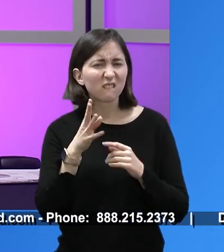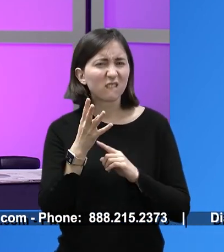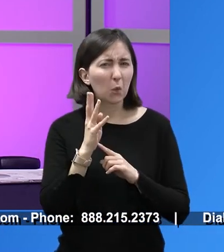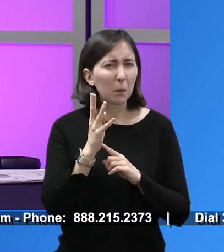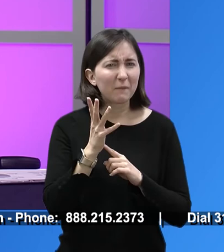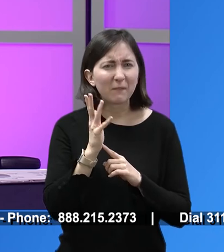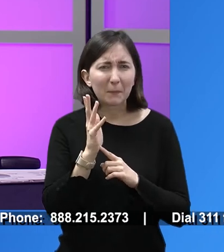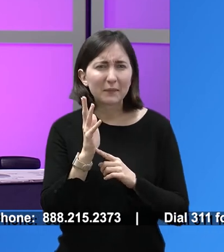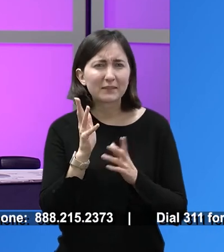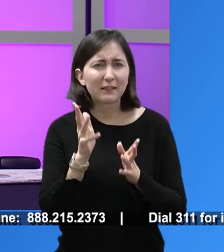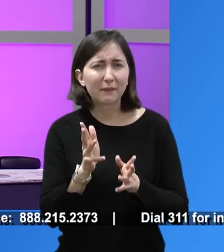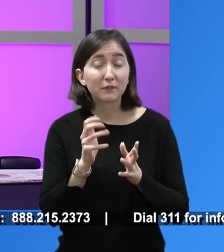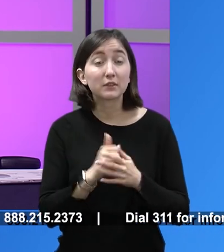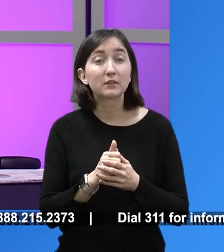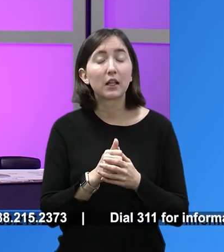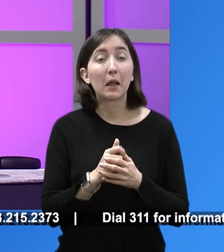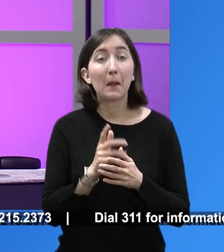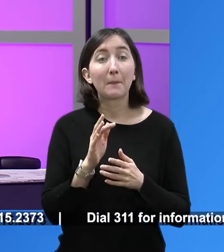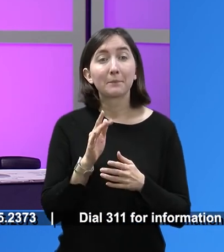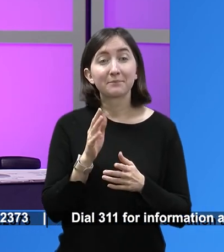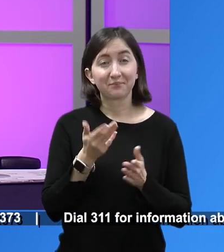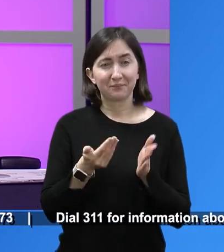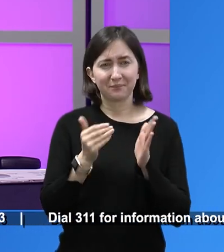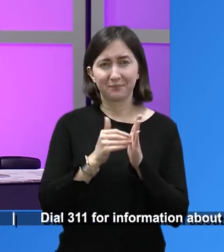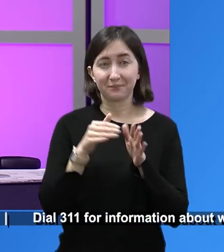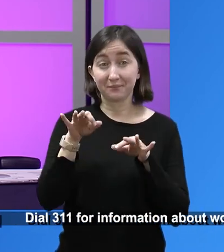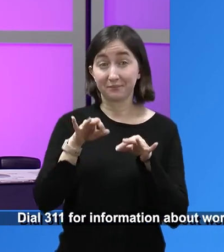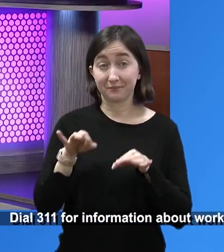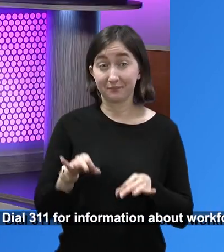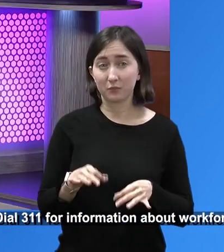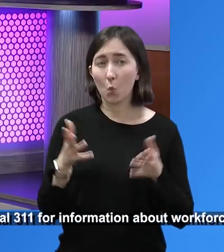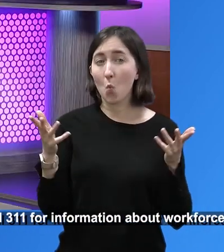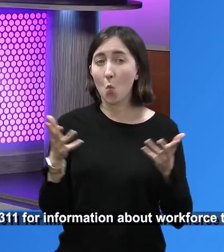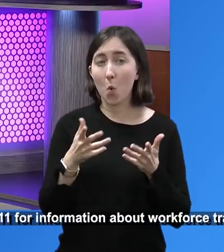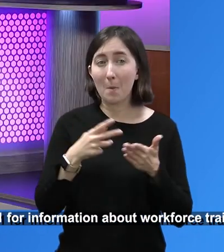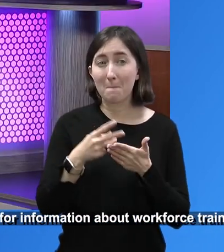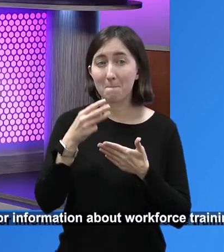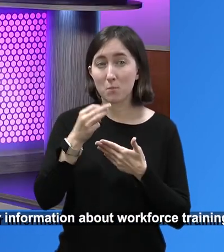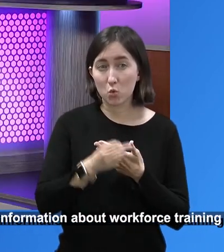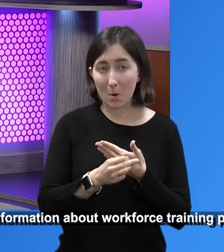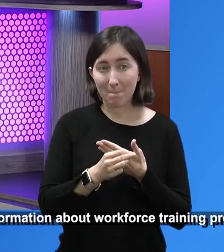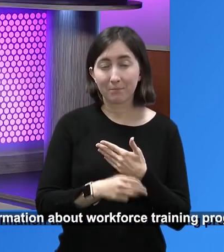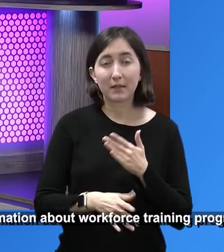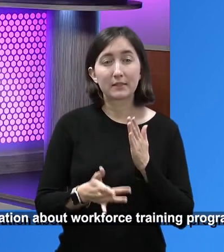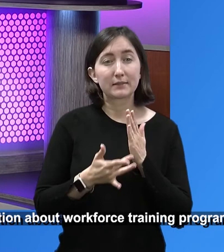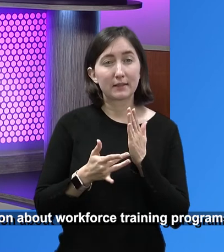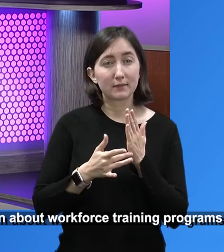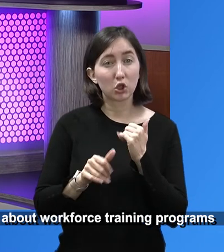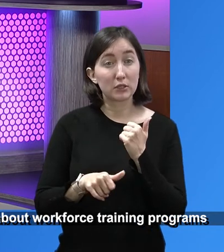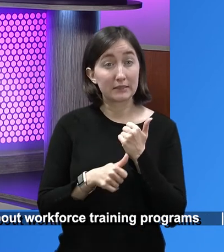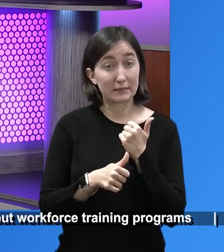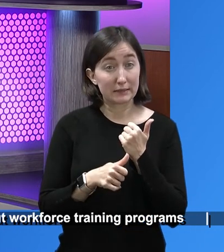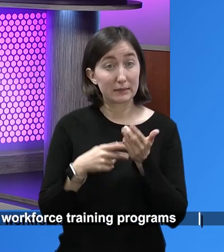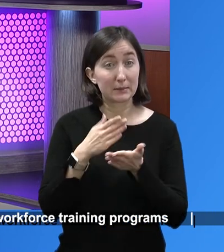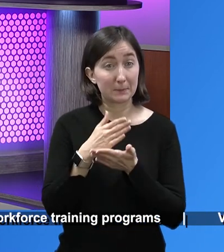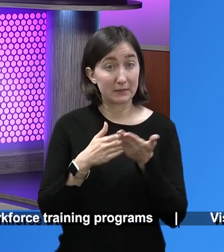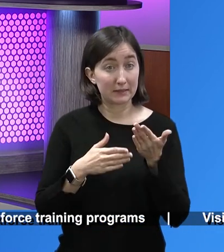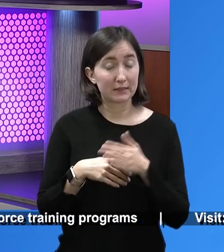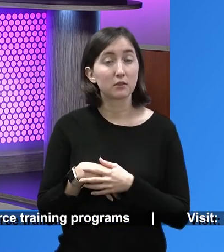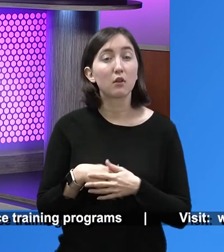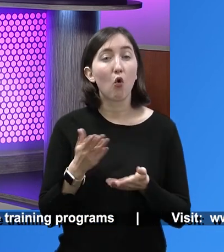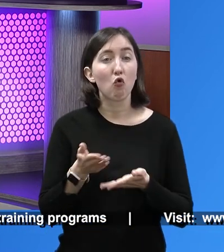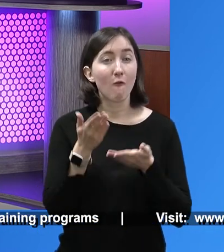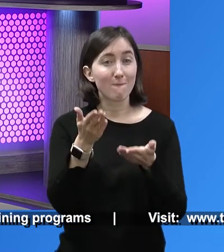running out of time. So I think we have about four or five minutes left. So again, let's talk about the actual programs that we have are the technical